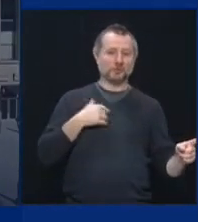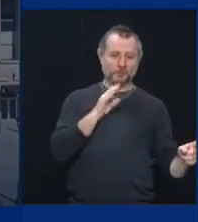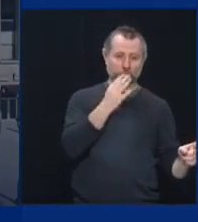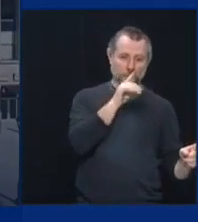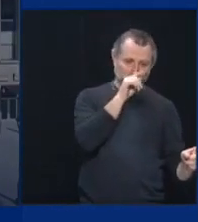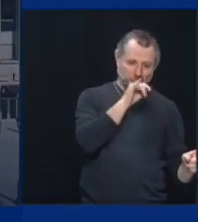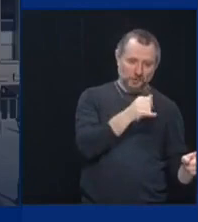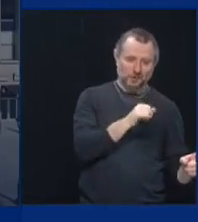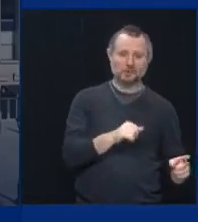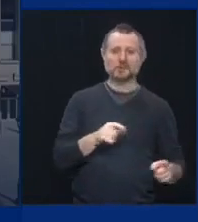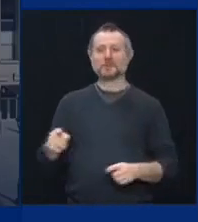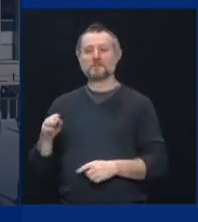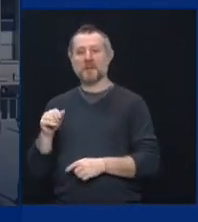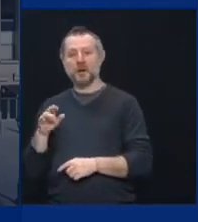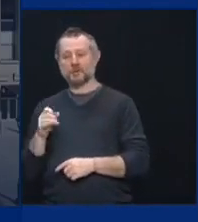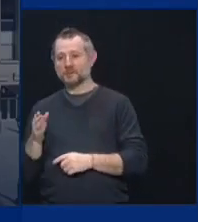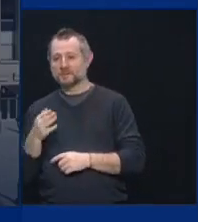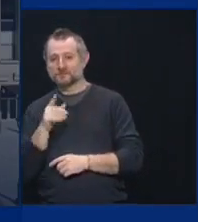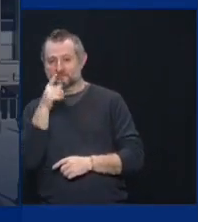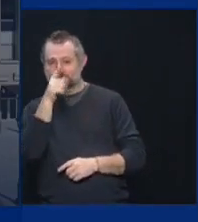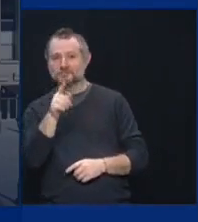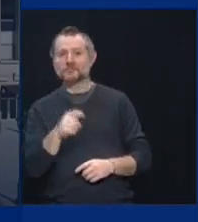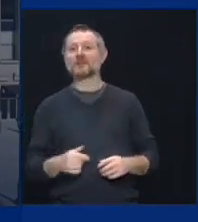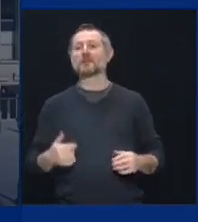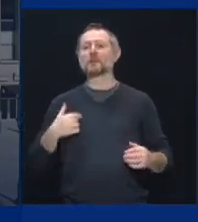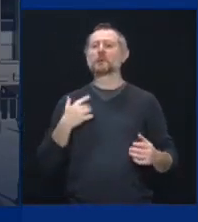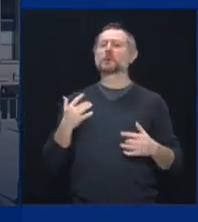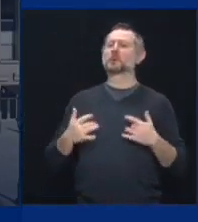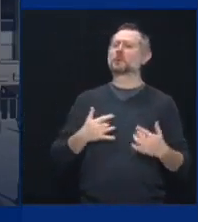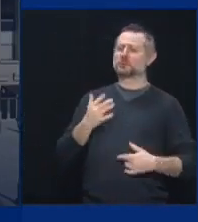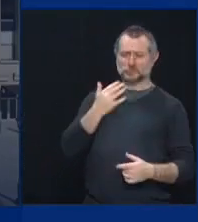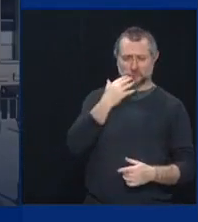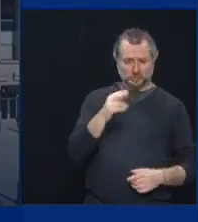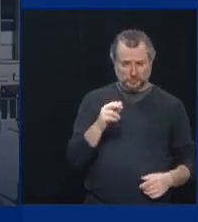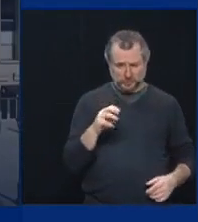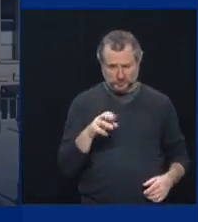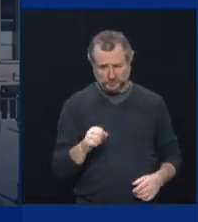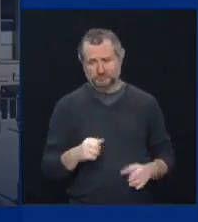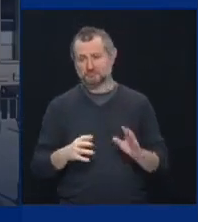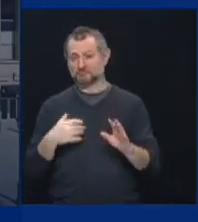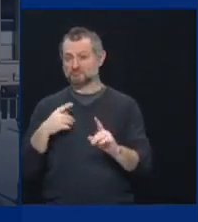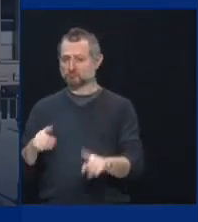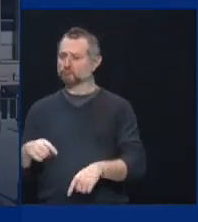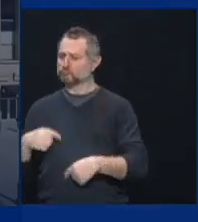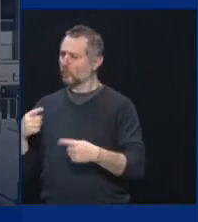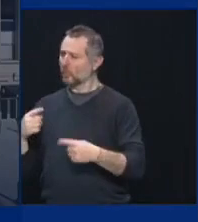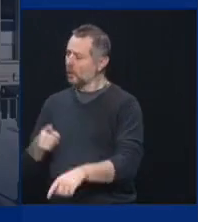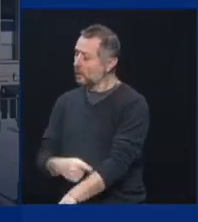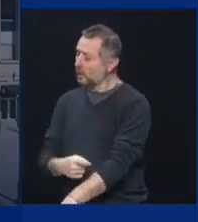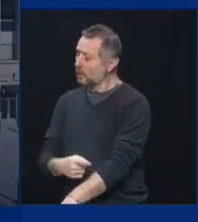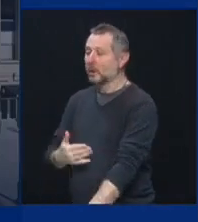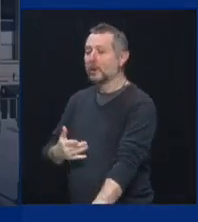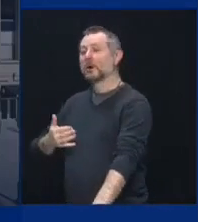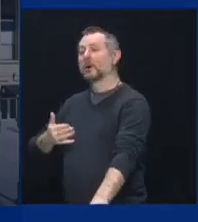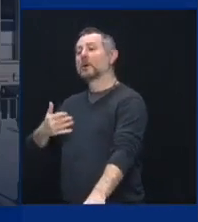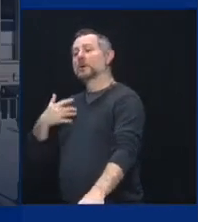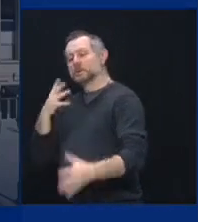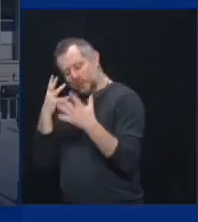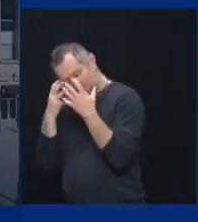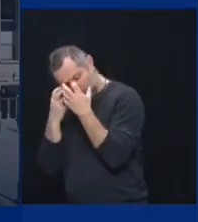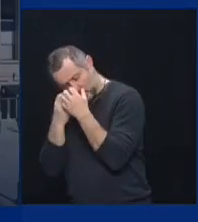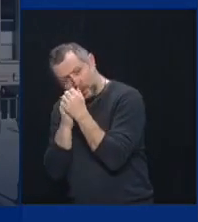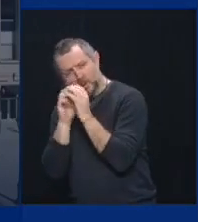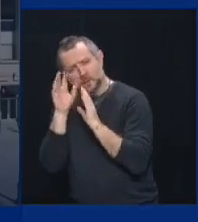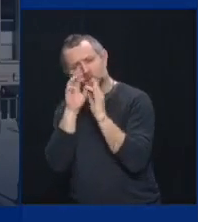I'm very excited about the news today. It has been a long, dark winter. It's been a long, dark year.